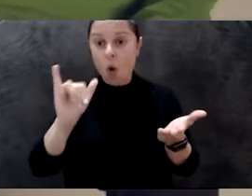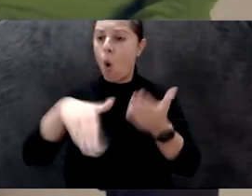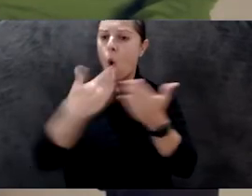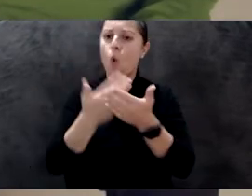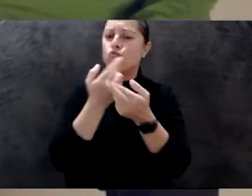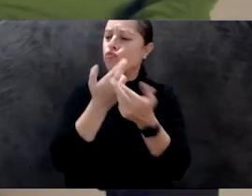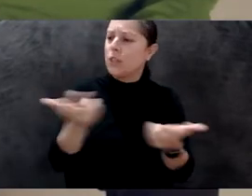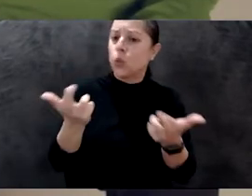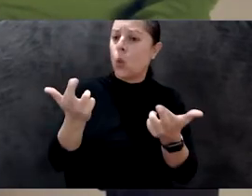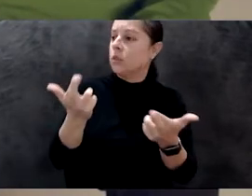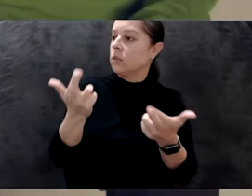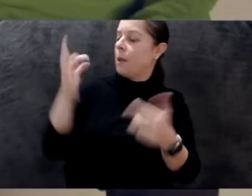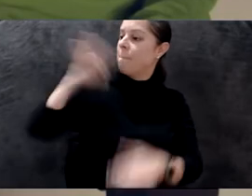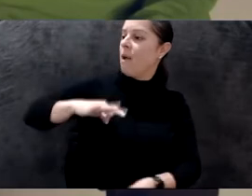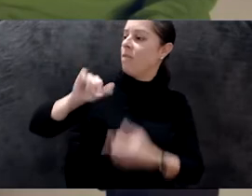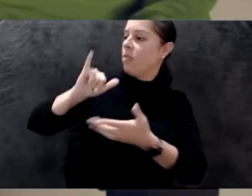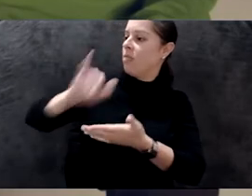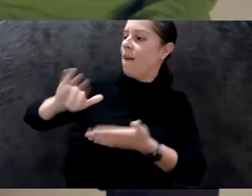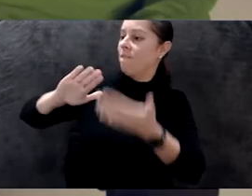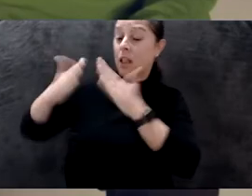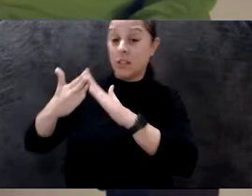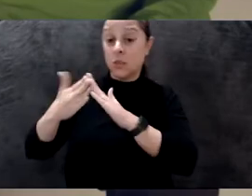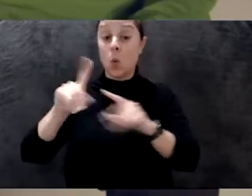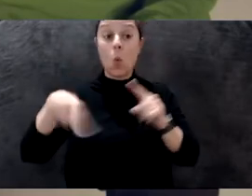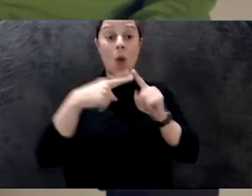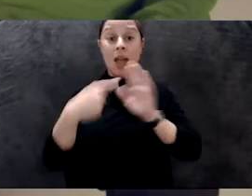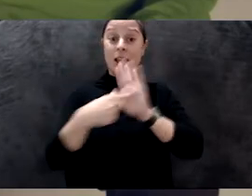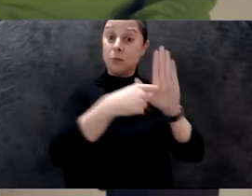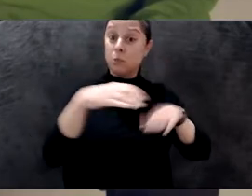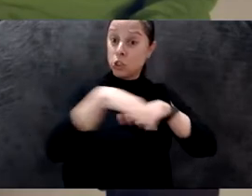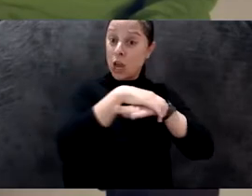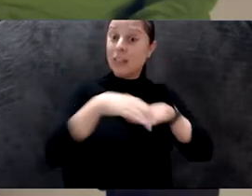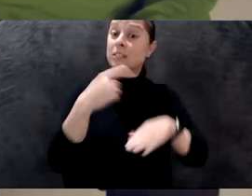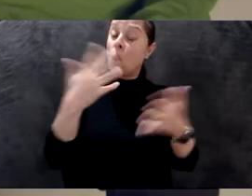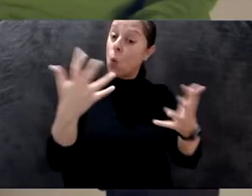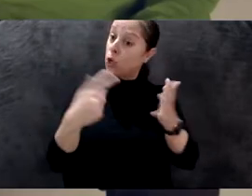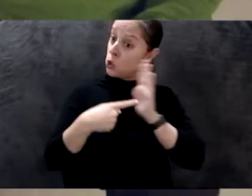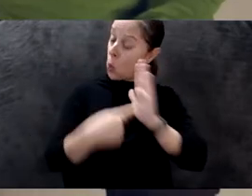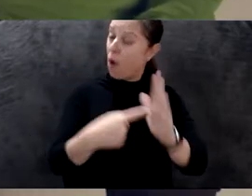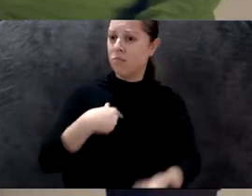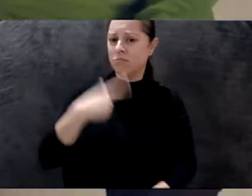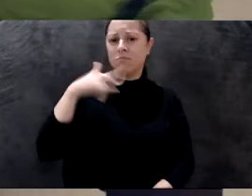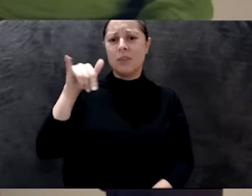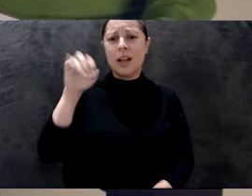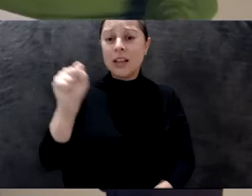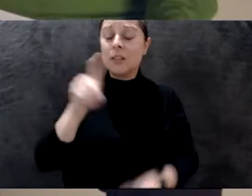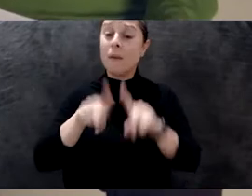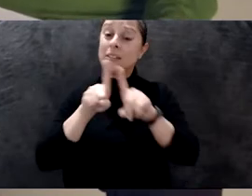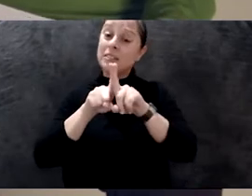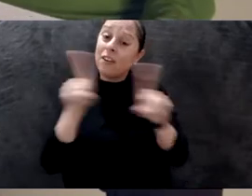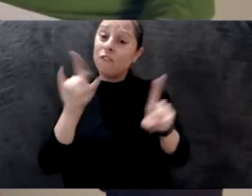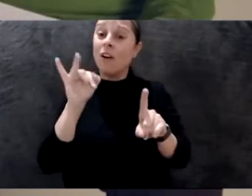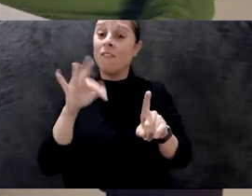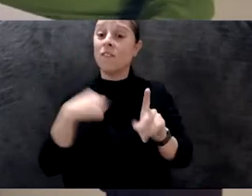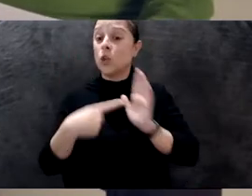when we exhibited the shed, you know, and we called him, said, do we want to show the piece? I said, yes. But, you know, it's very different if I show a work that I